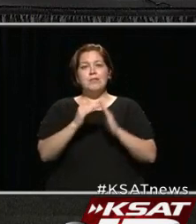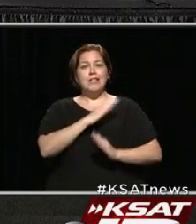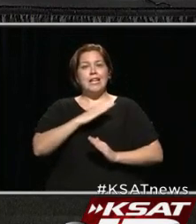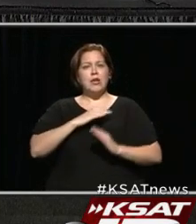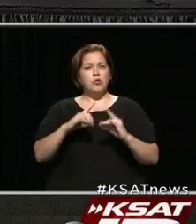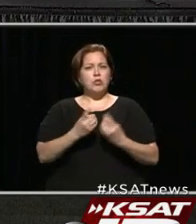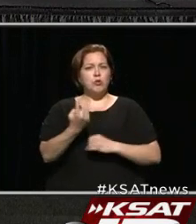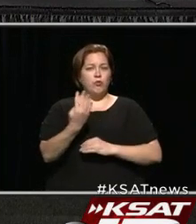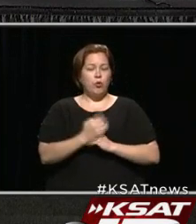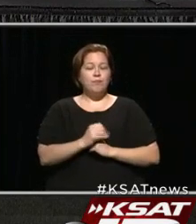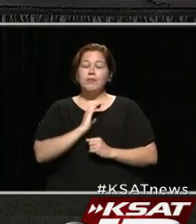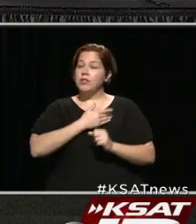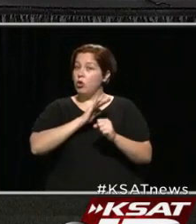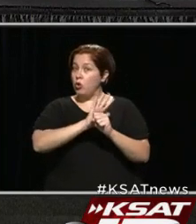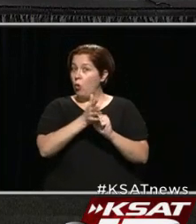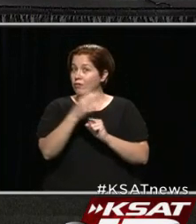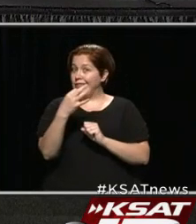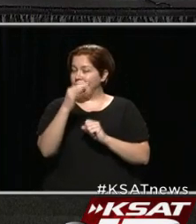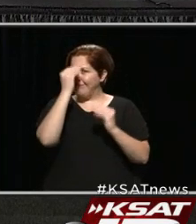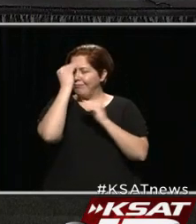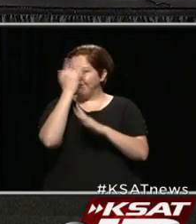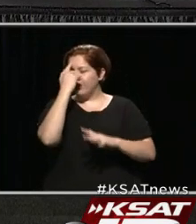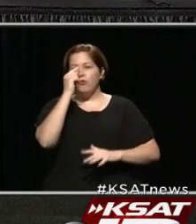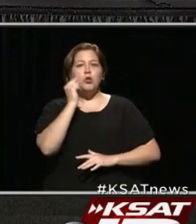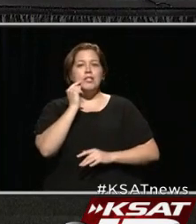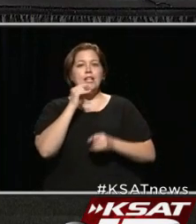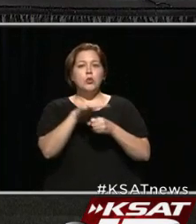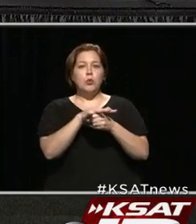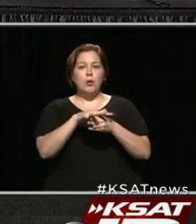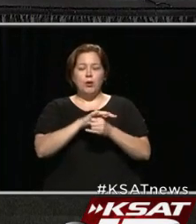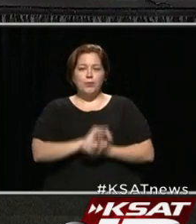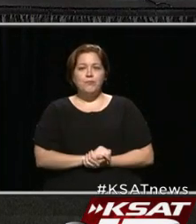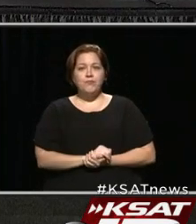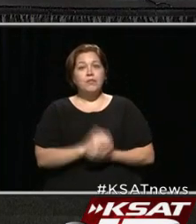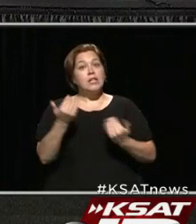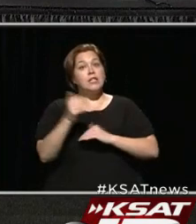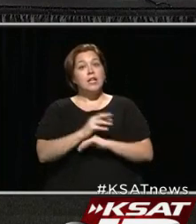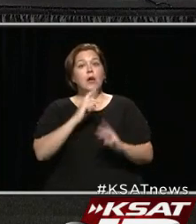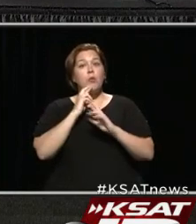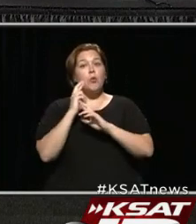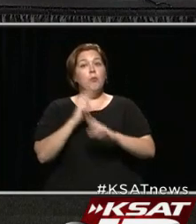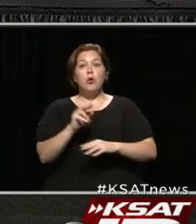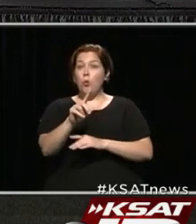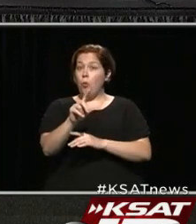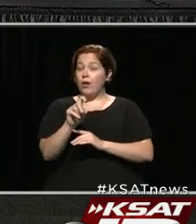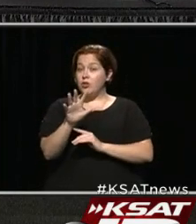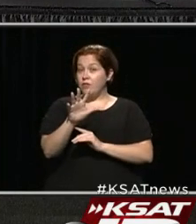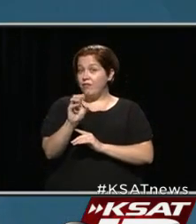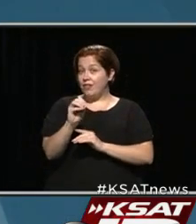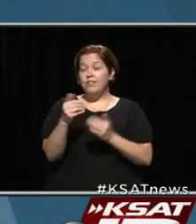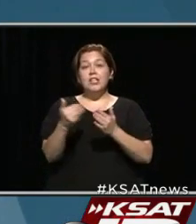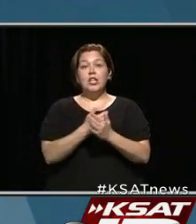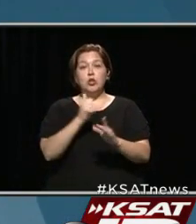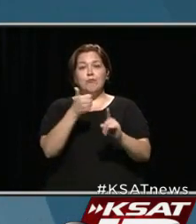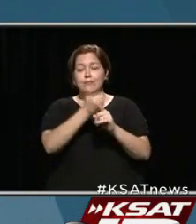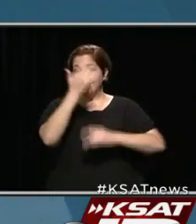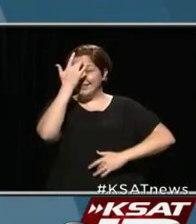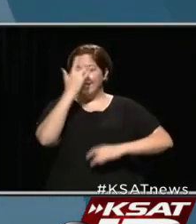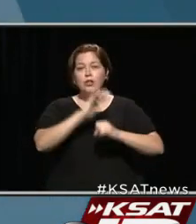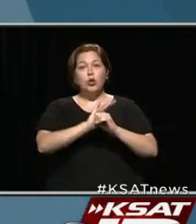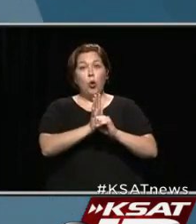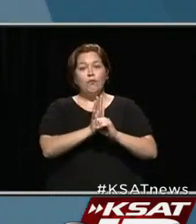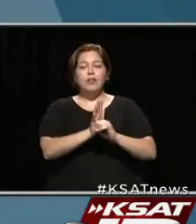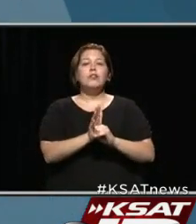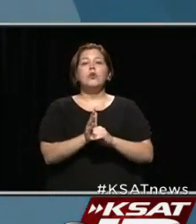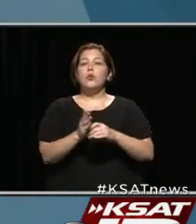4. This is our COVID-19 update for the San Antonio community. Tonight, we're reporting 150 new cases of COVID-19,